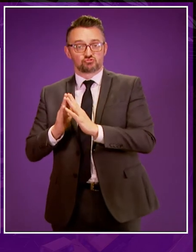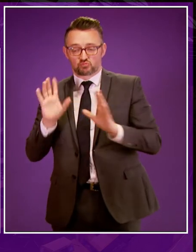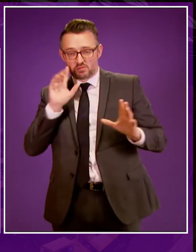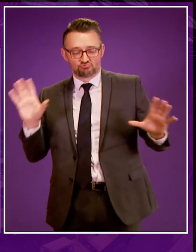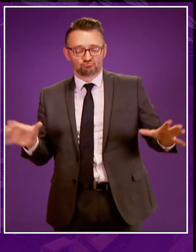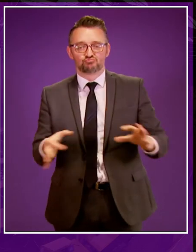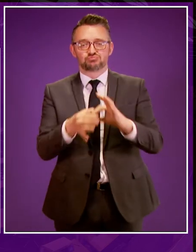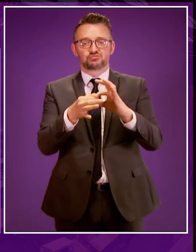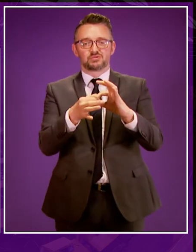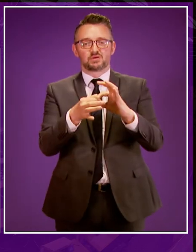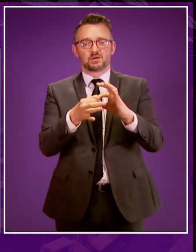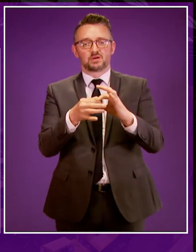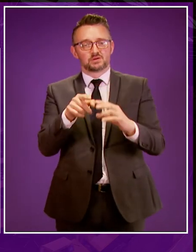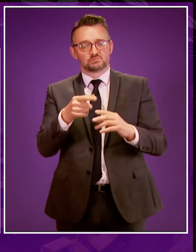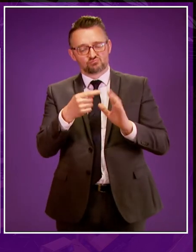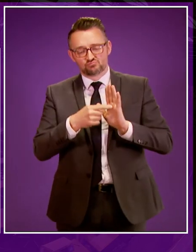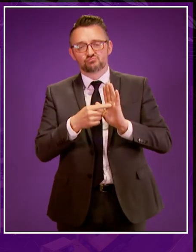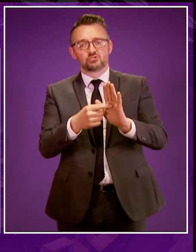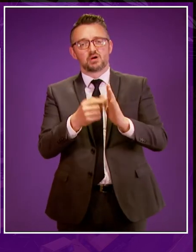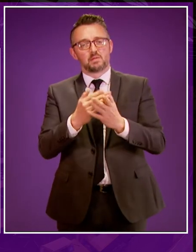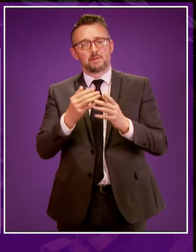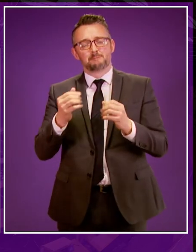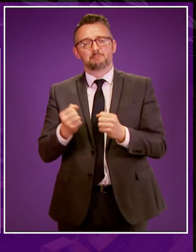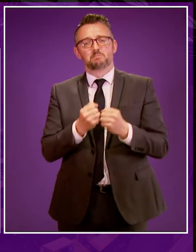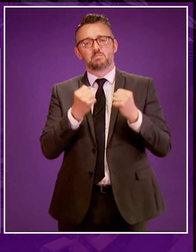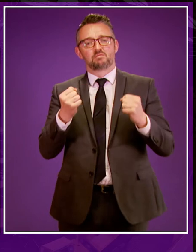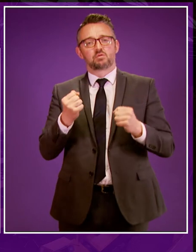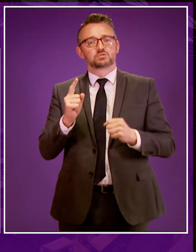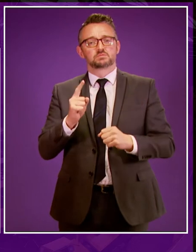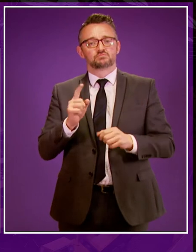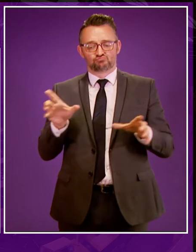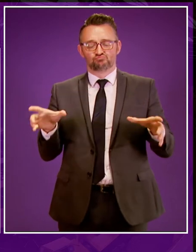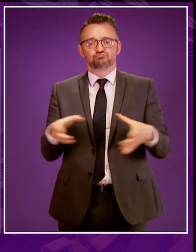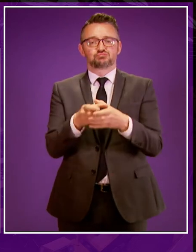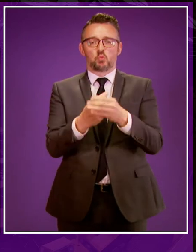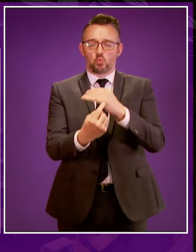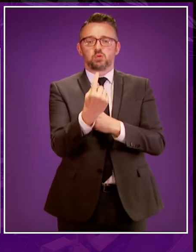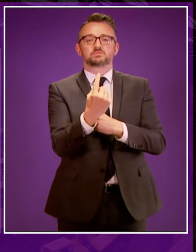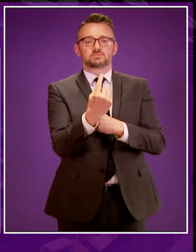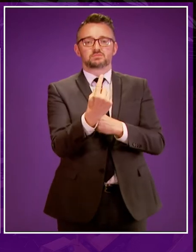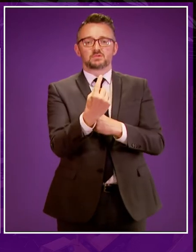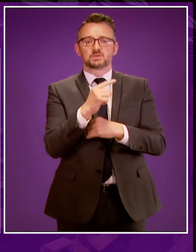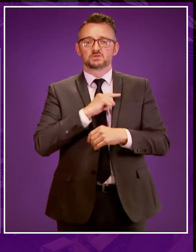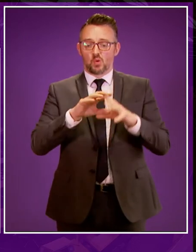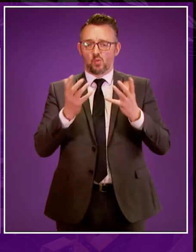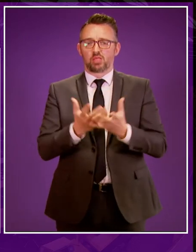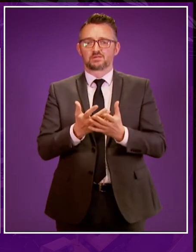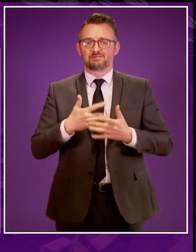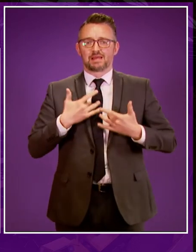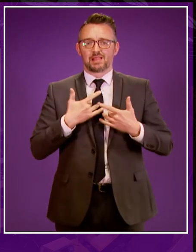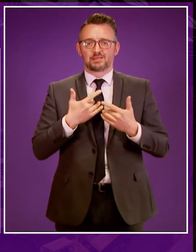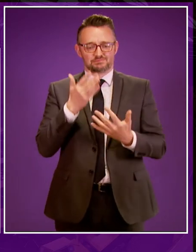constituted a powerful demonstration of global solidarity in a world seemingly ever more divided.